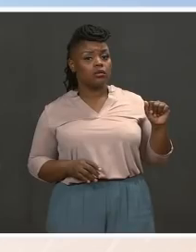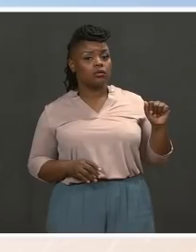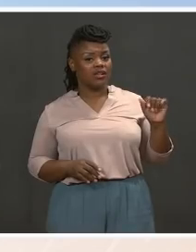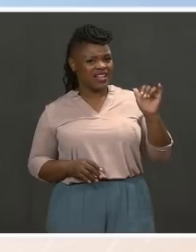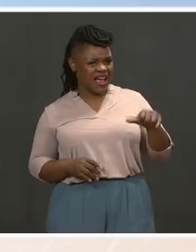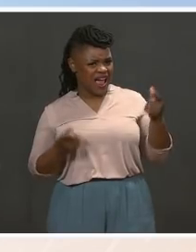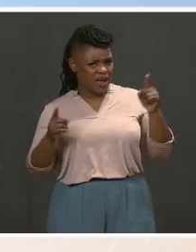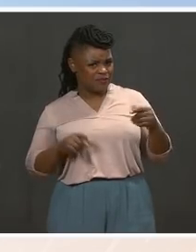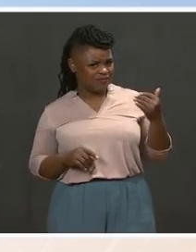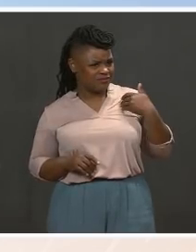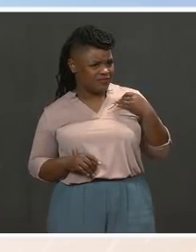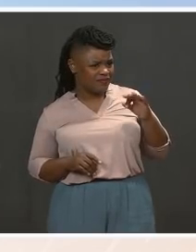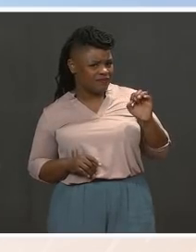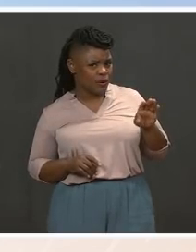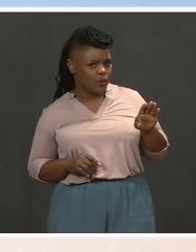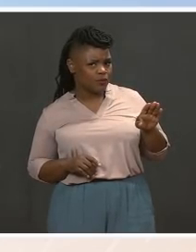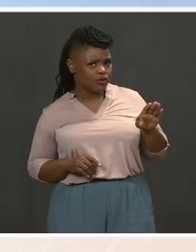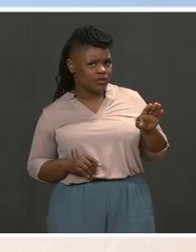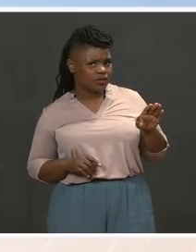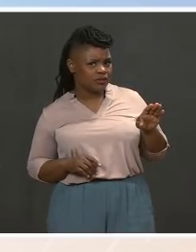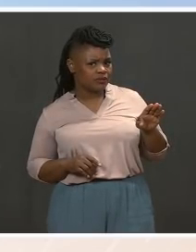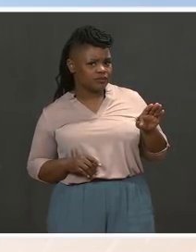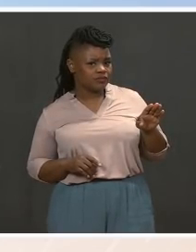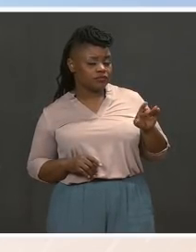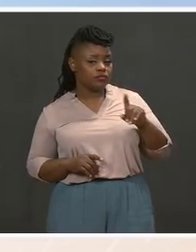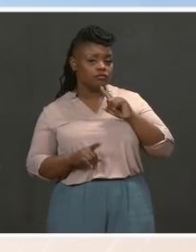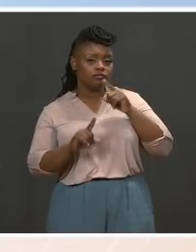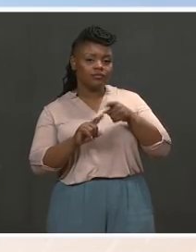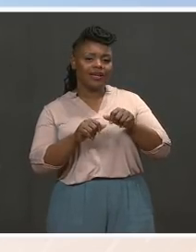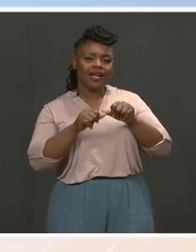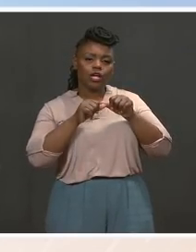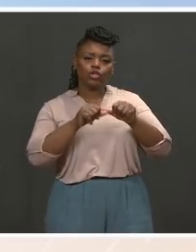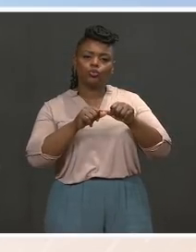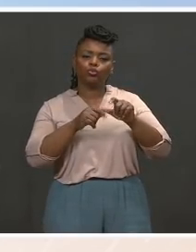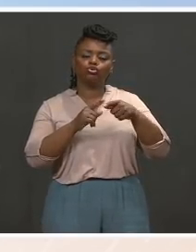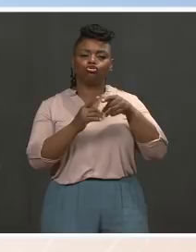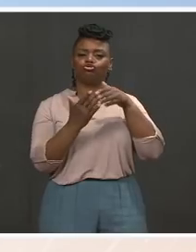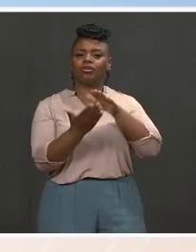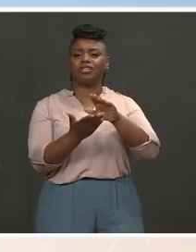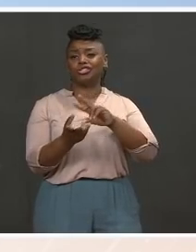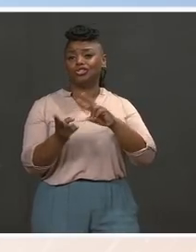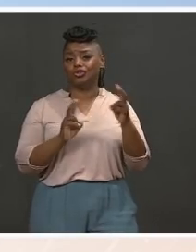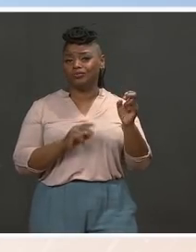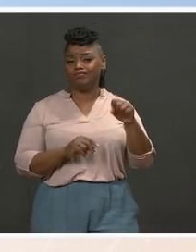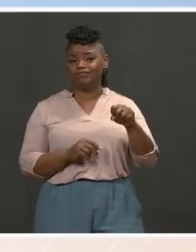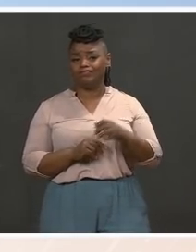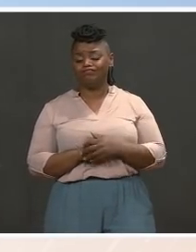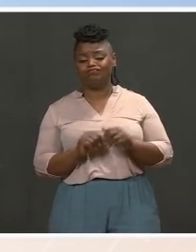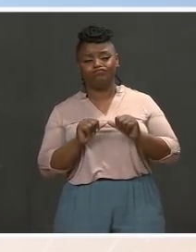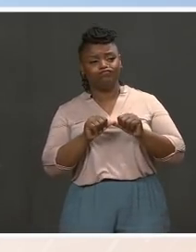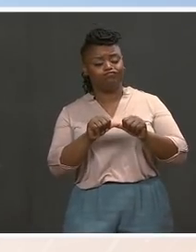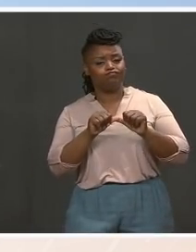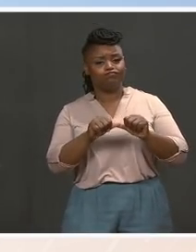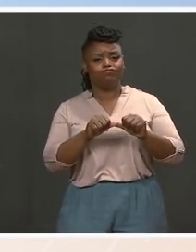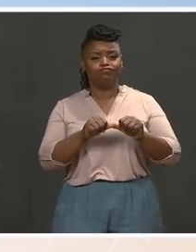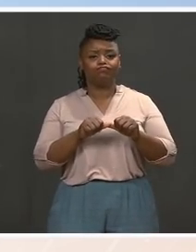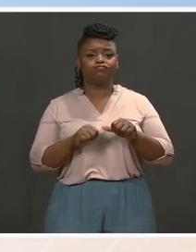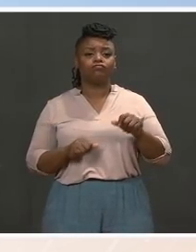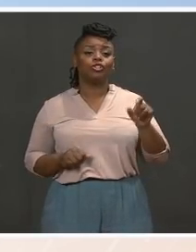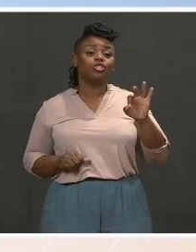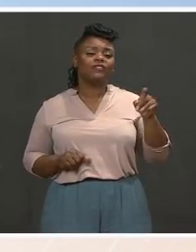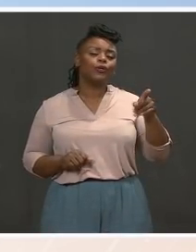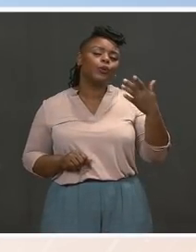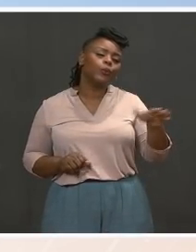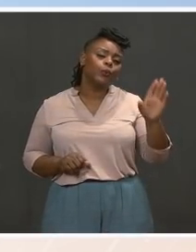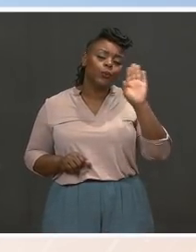even as President, and will continue to address it as President. And as you know, Jeff, from covering him in Congress for a long time, this has been a passion of